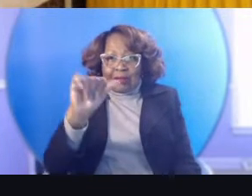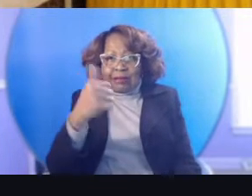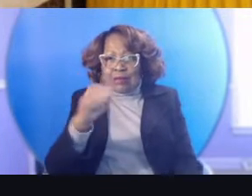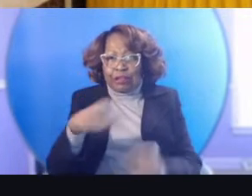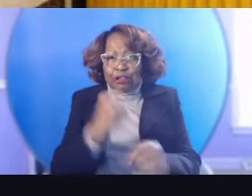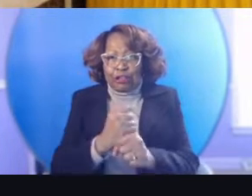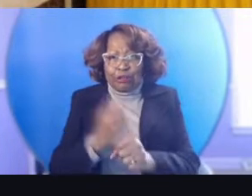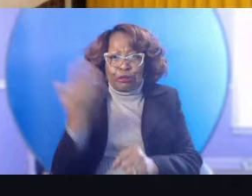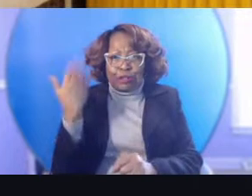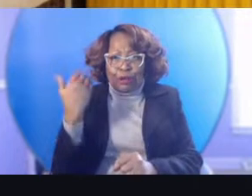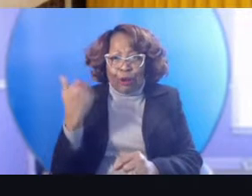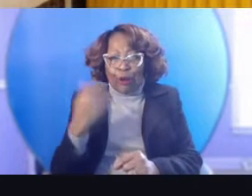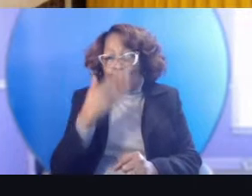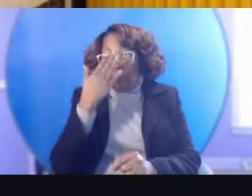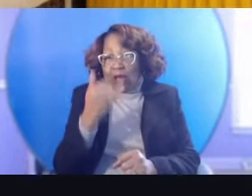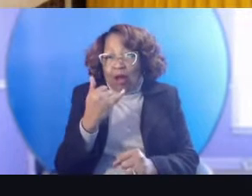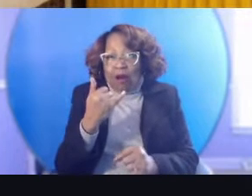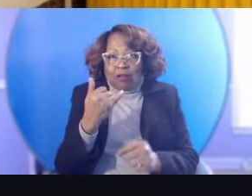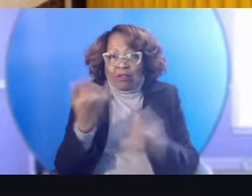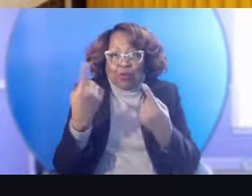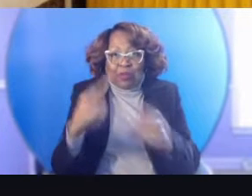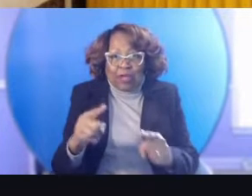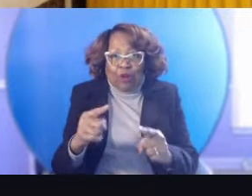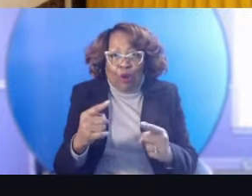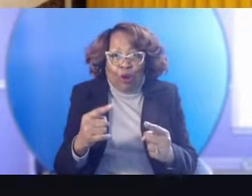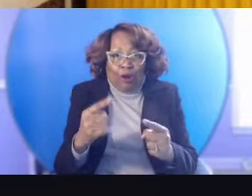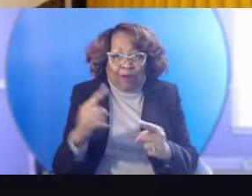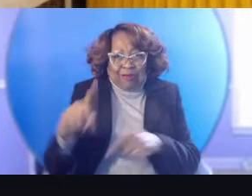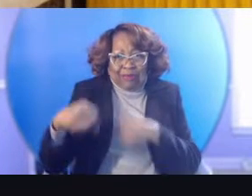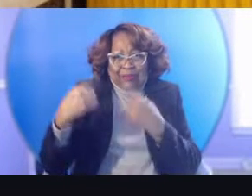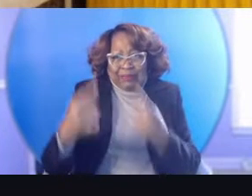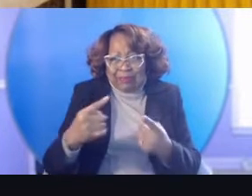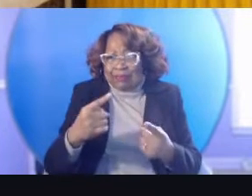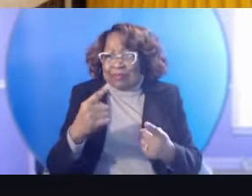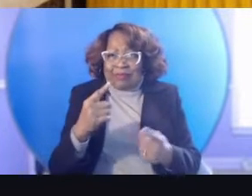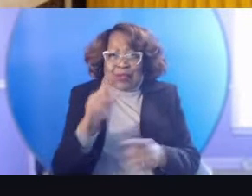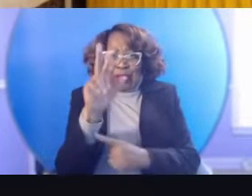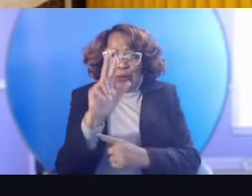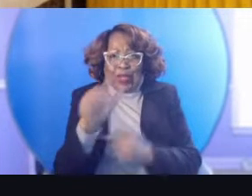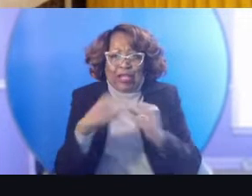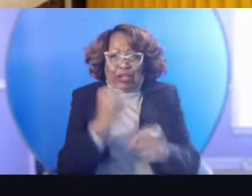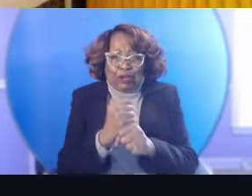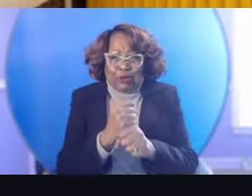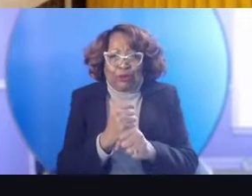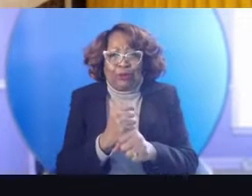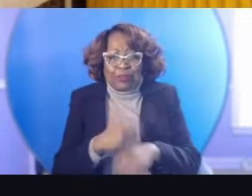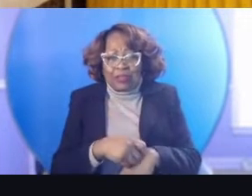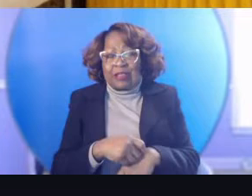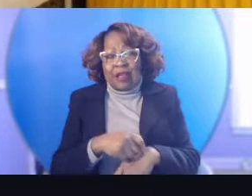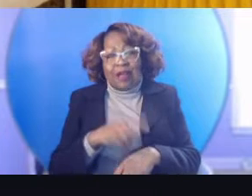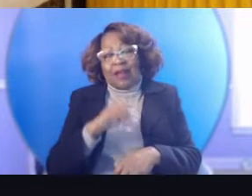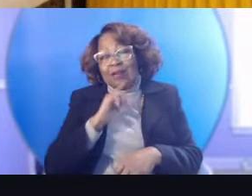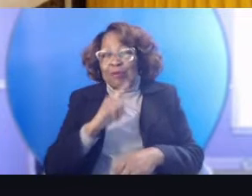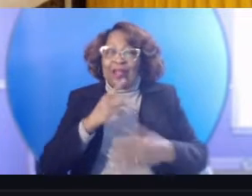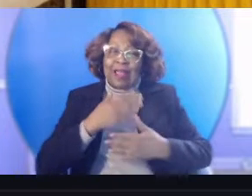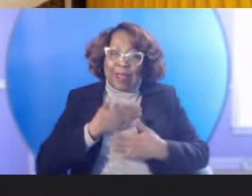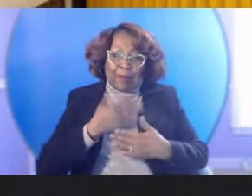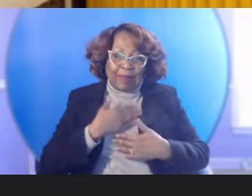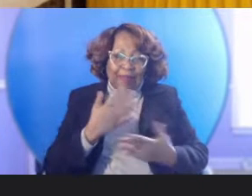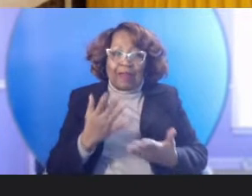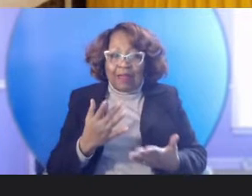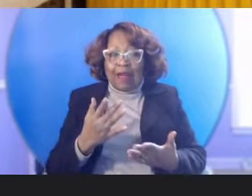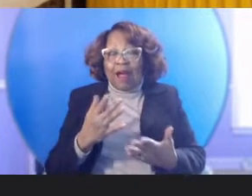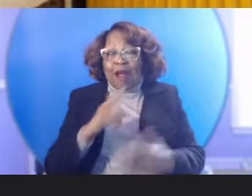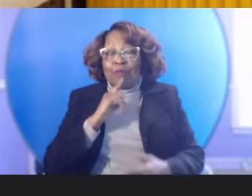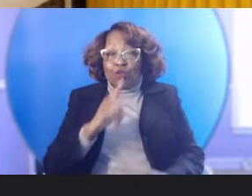after the last three years that we've had. And, um, I'm better for it and I'm, I'm happy about it. And I'm pretty sure that those